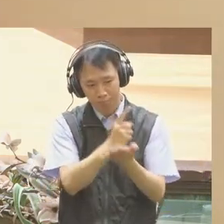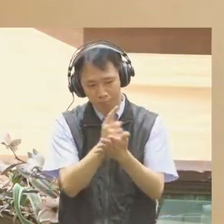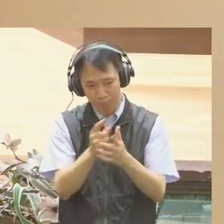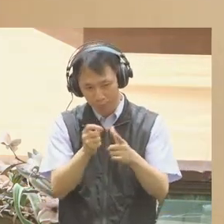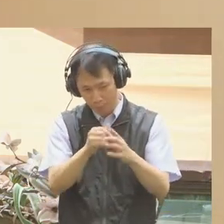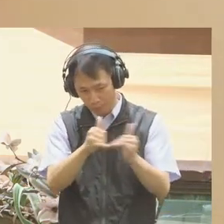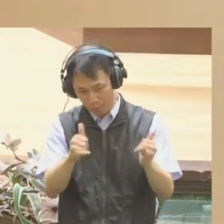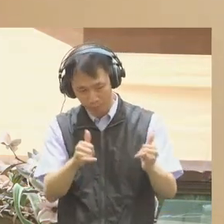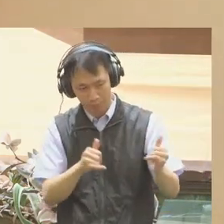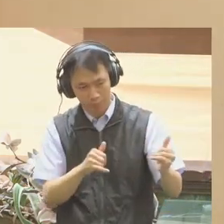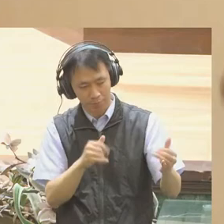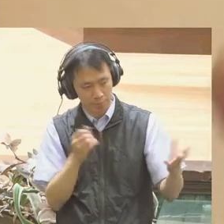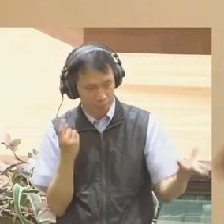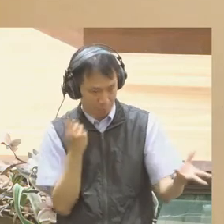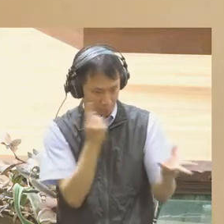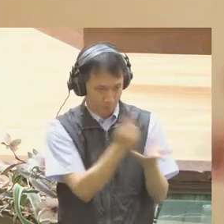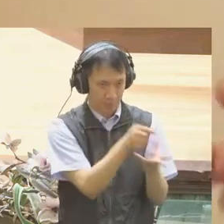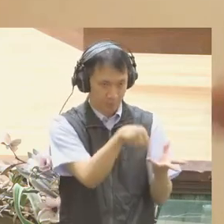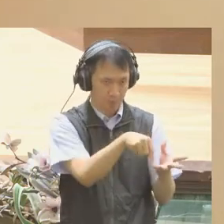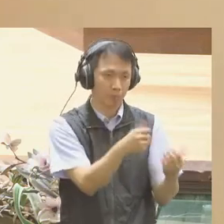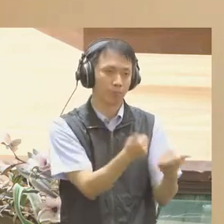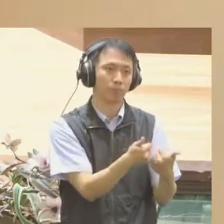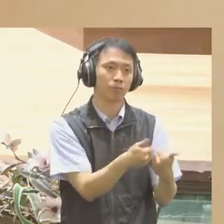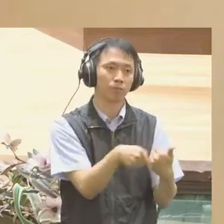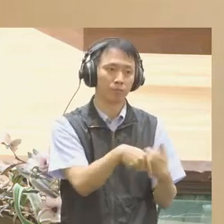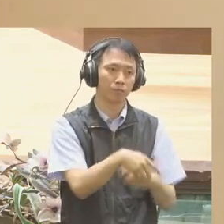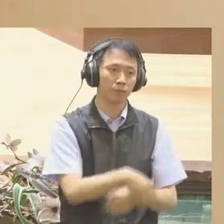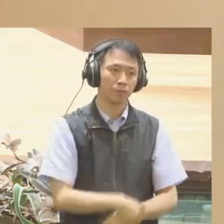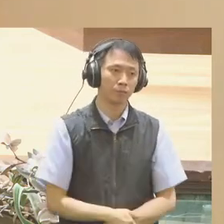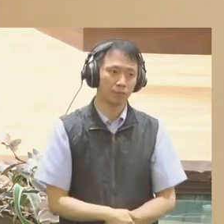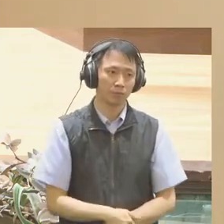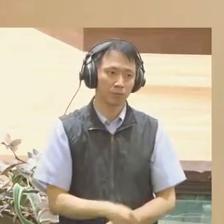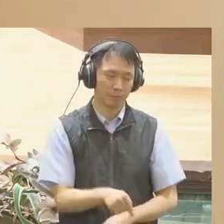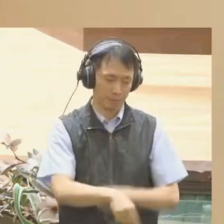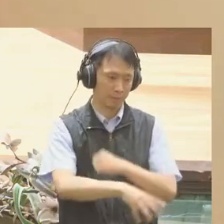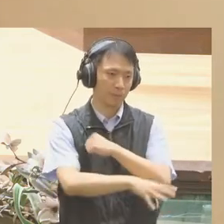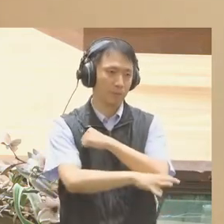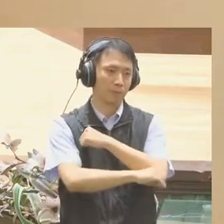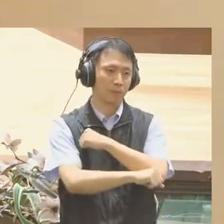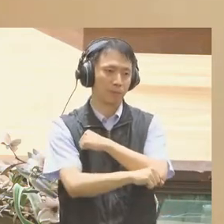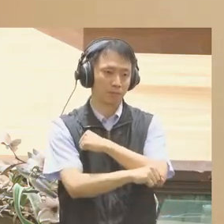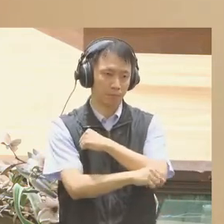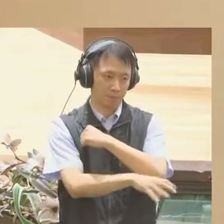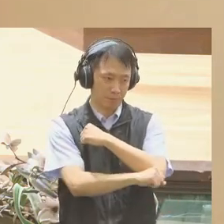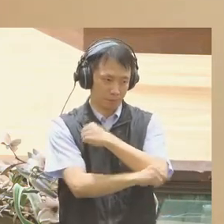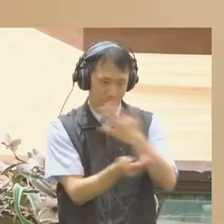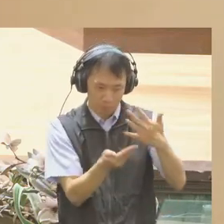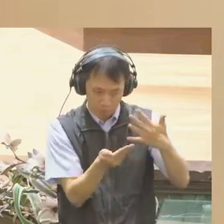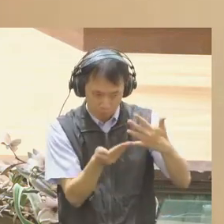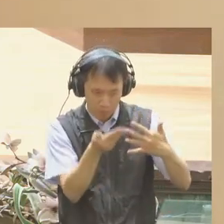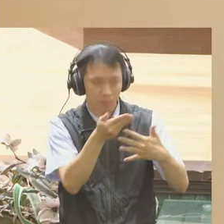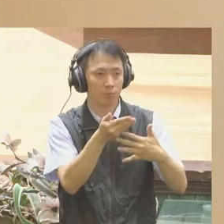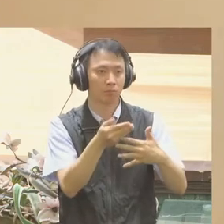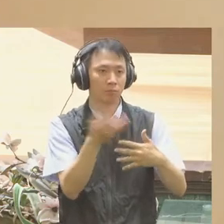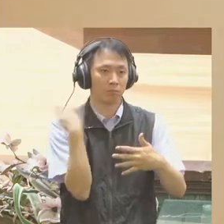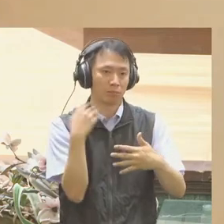allowed to unfold, and a map of citizen positions was created at the outset, rather than citizens up or downing a fully-baked proposal.